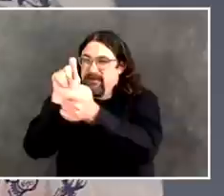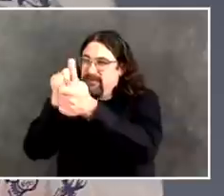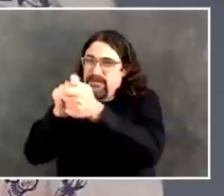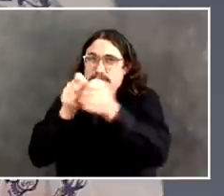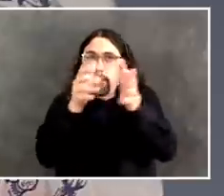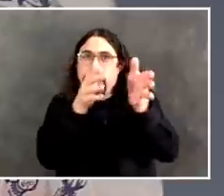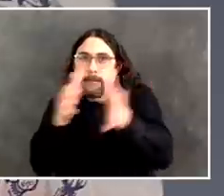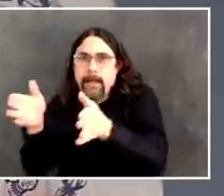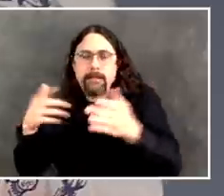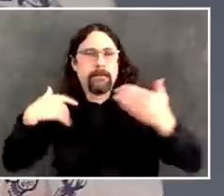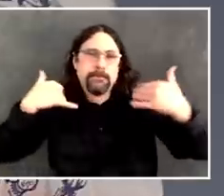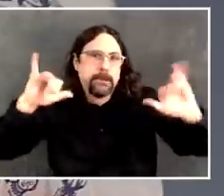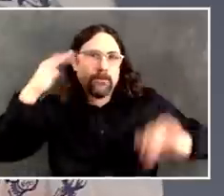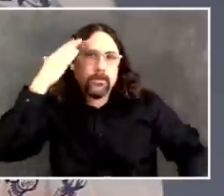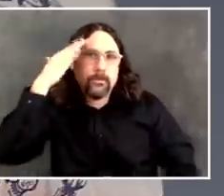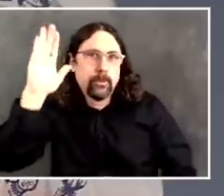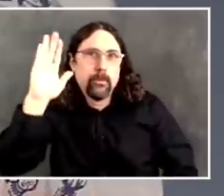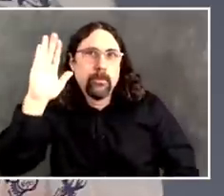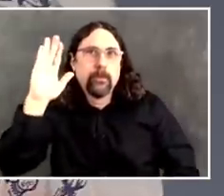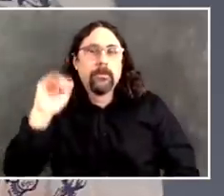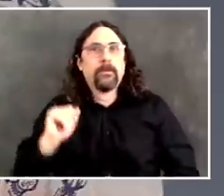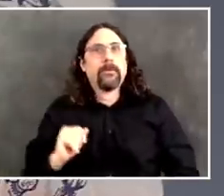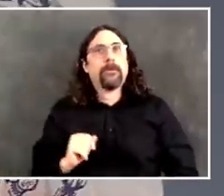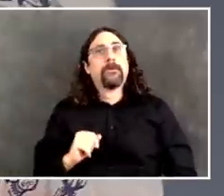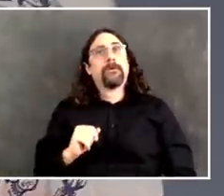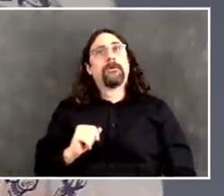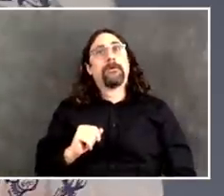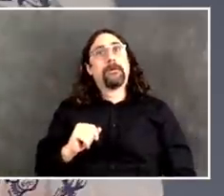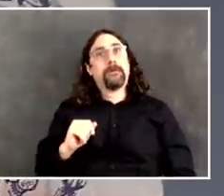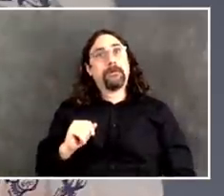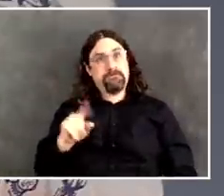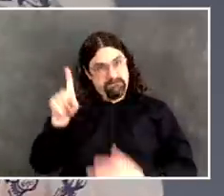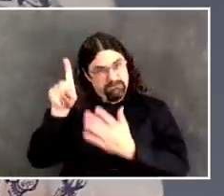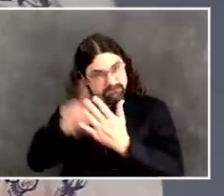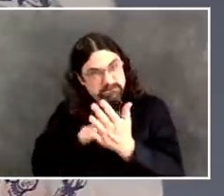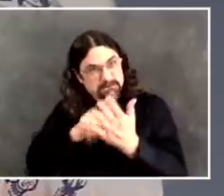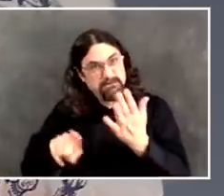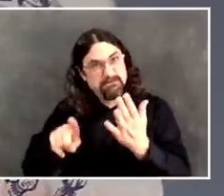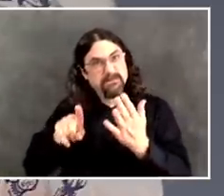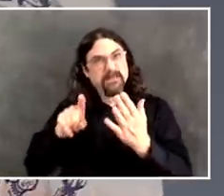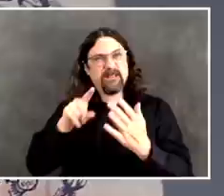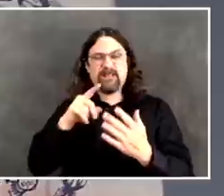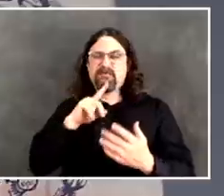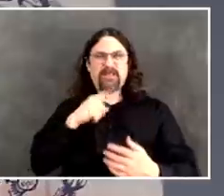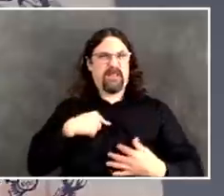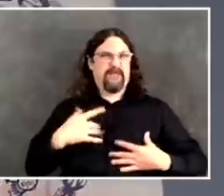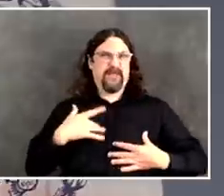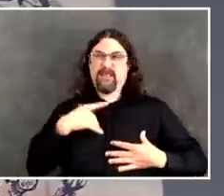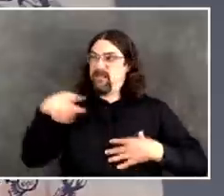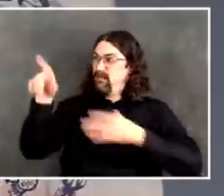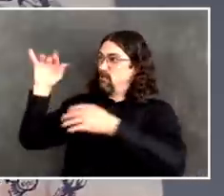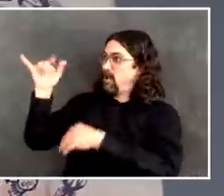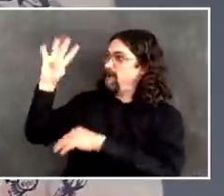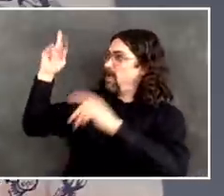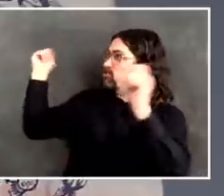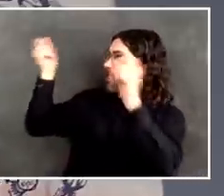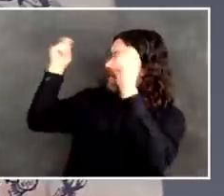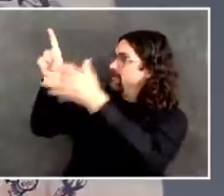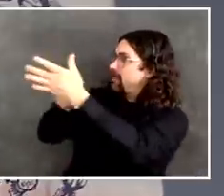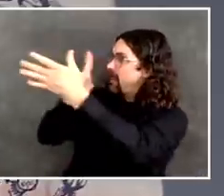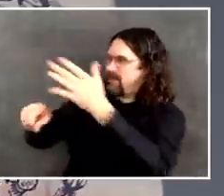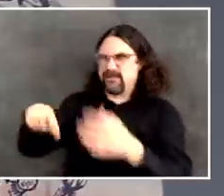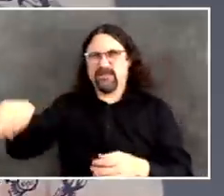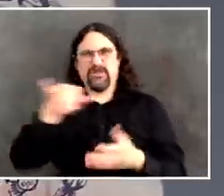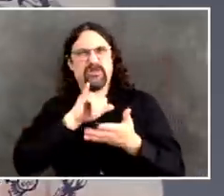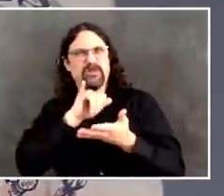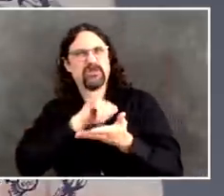as they're fighting this fight. So from my point of view, unlike so many other, there's many other important celebrations and gatherings. But this one